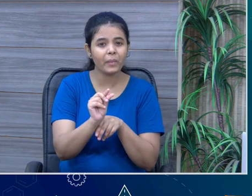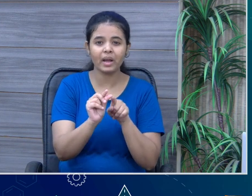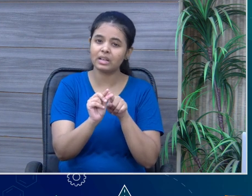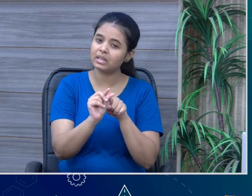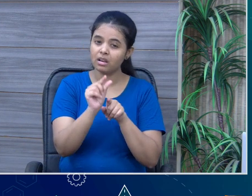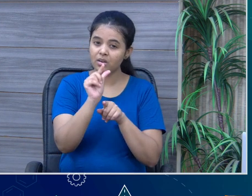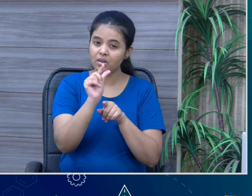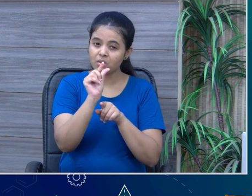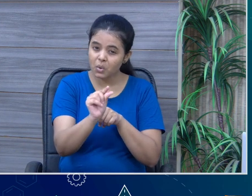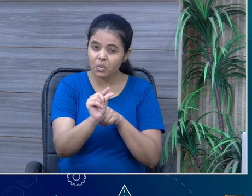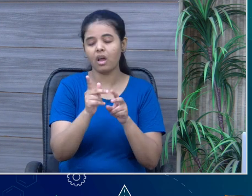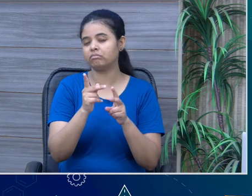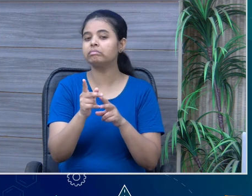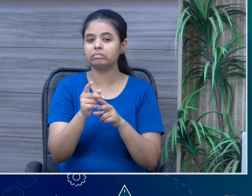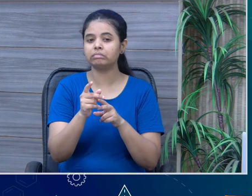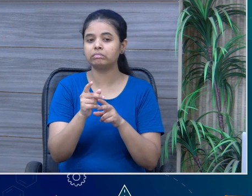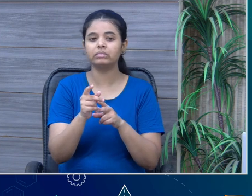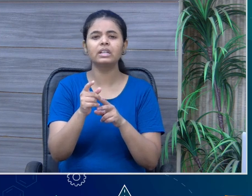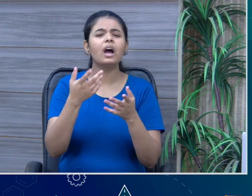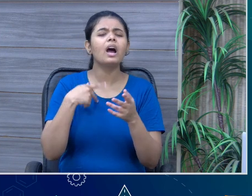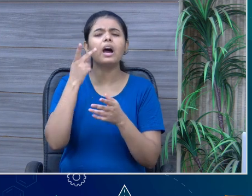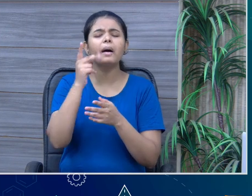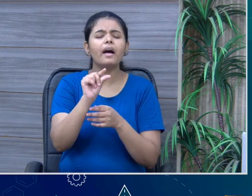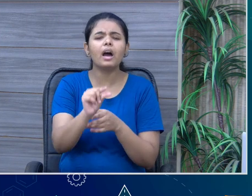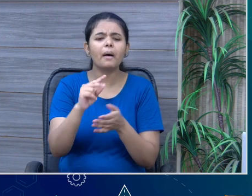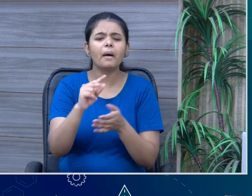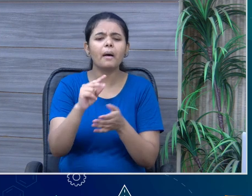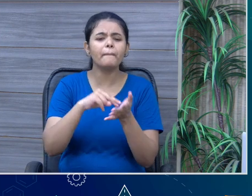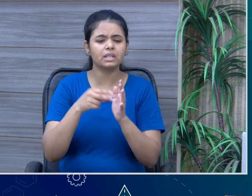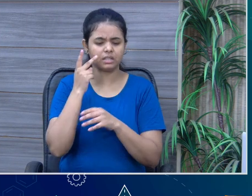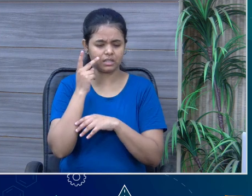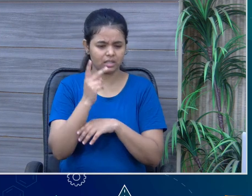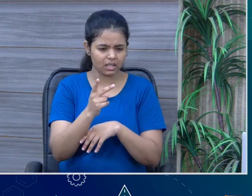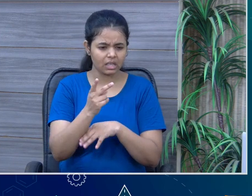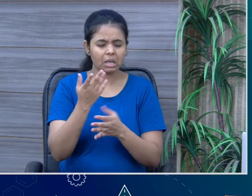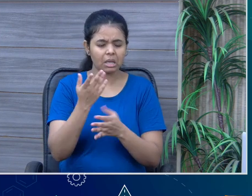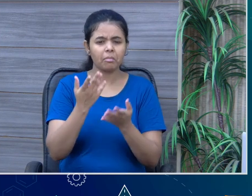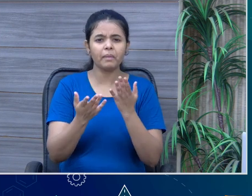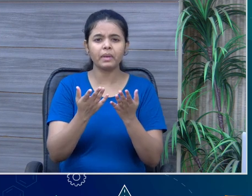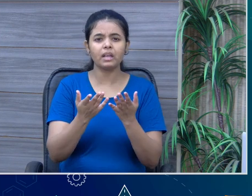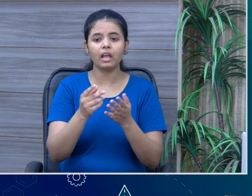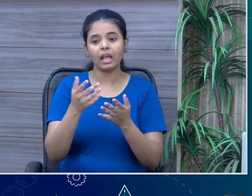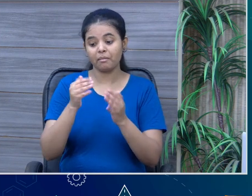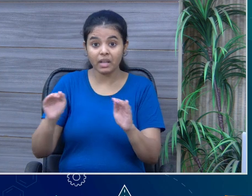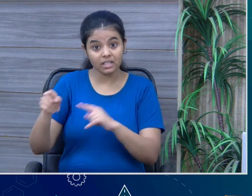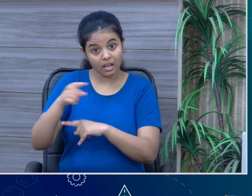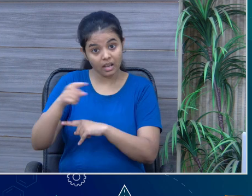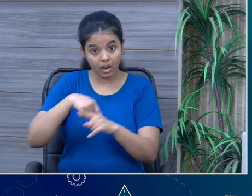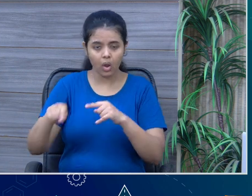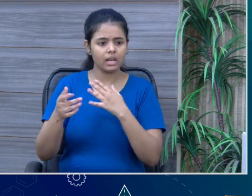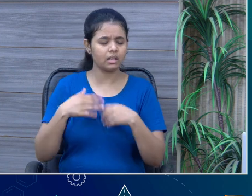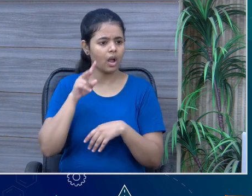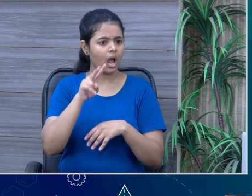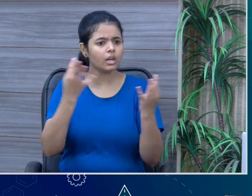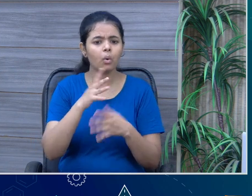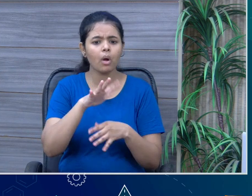inquisitive. As I told earlier also, they are very inquisitive to look out at something new. they are inquisitive look out something So, they